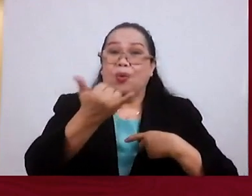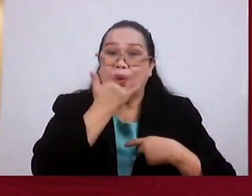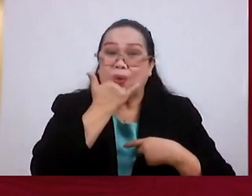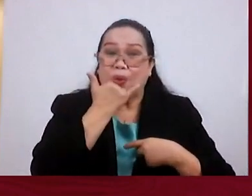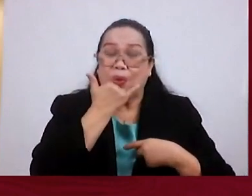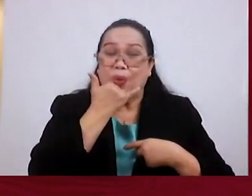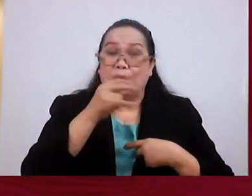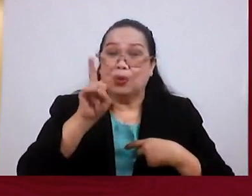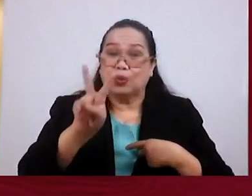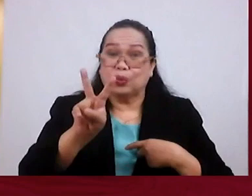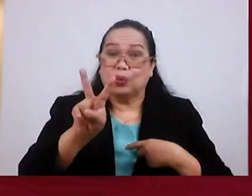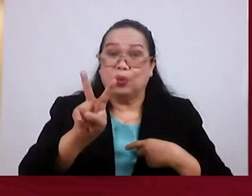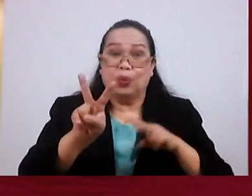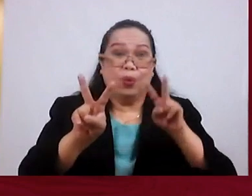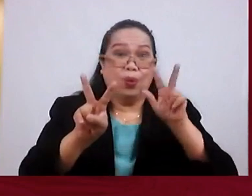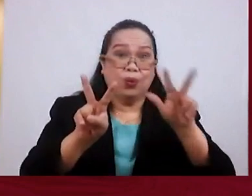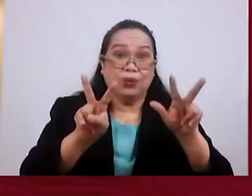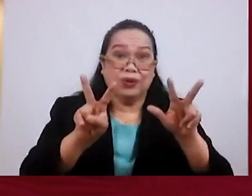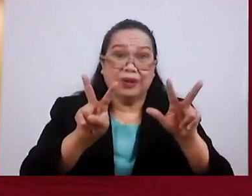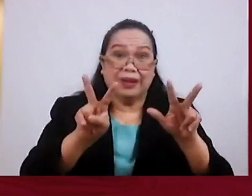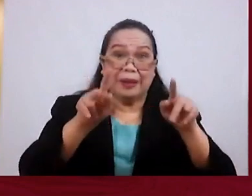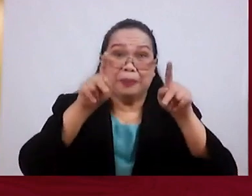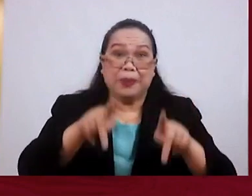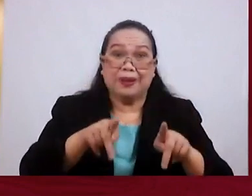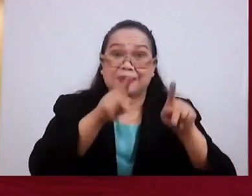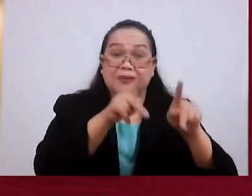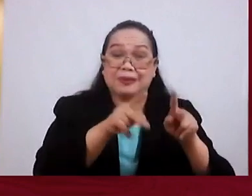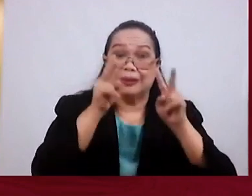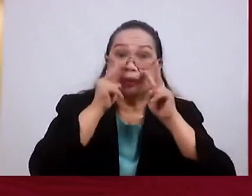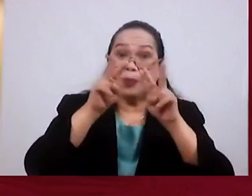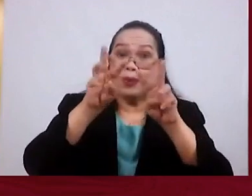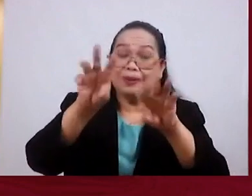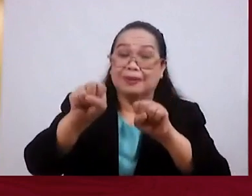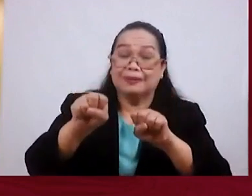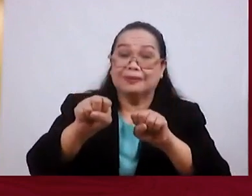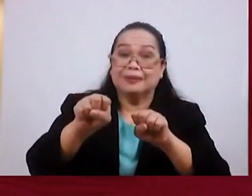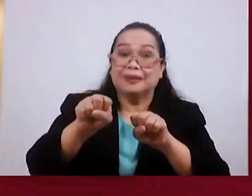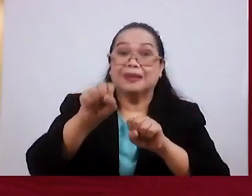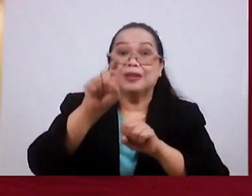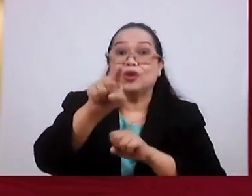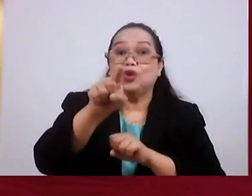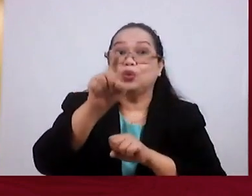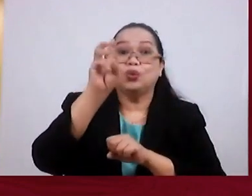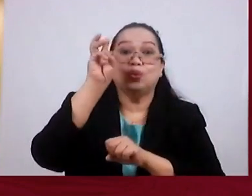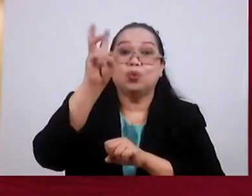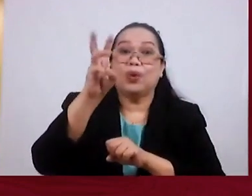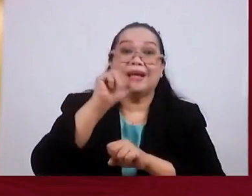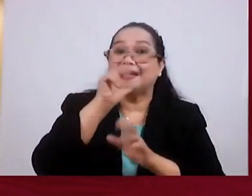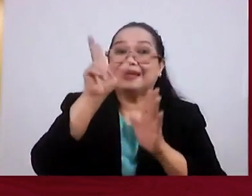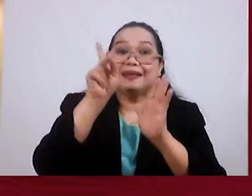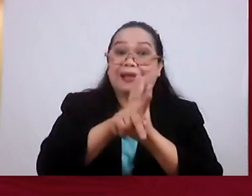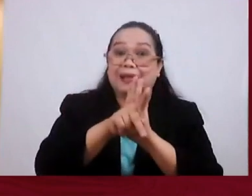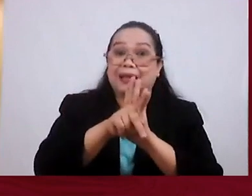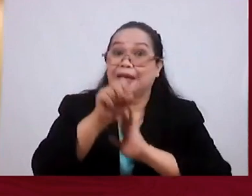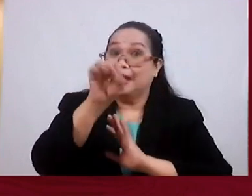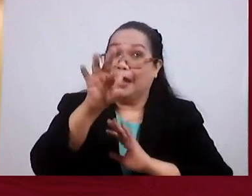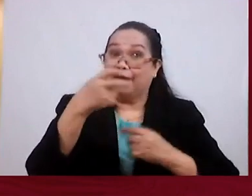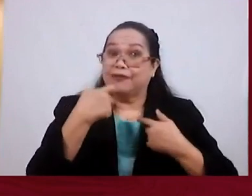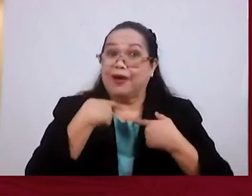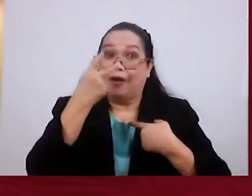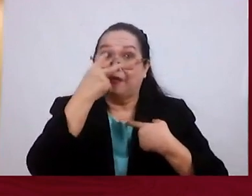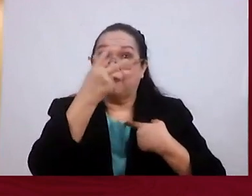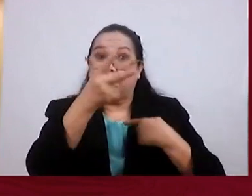If there were two or three witnesses to that capital crime, Let's say the Sixth Commandment, You shall not kill. If somebody